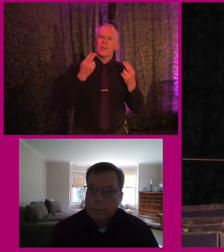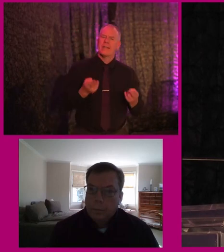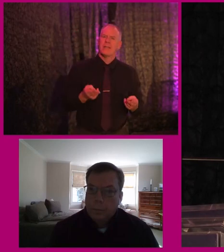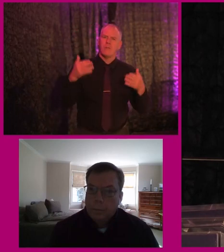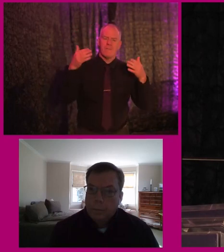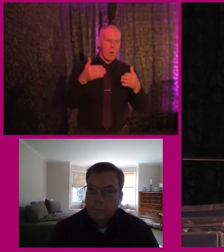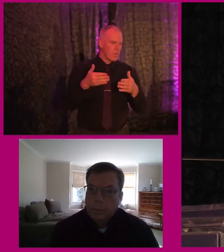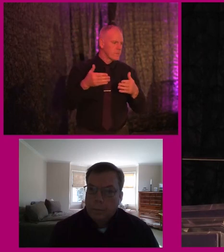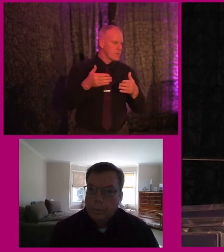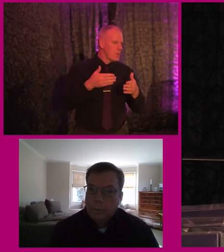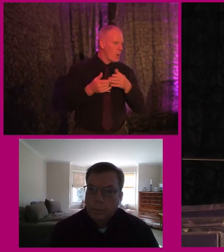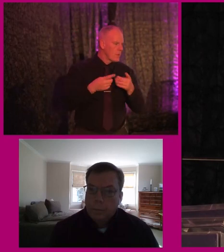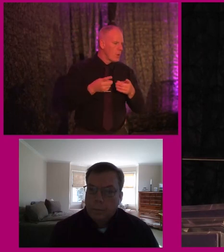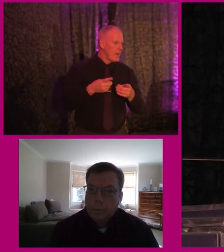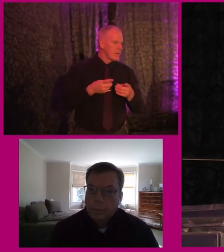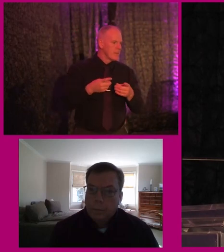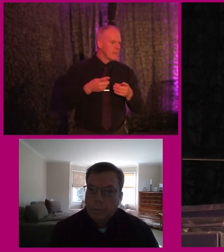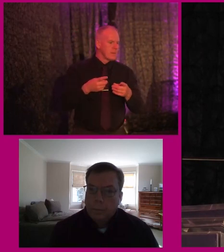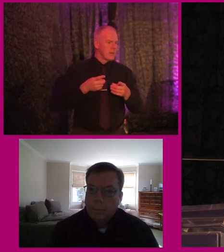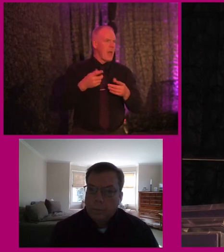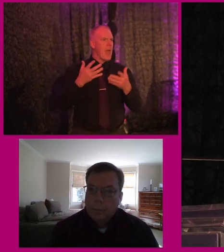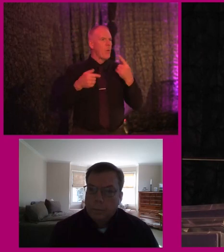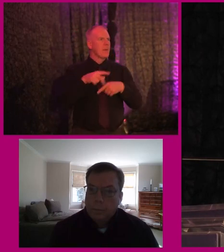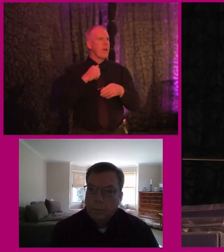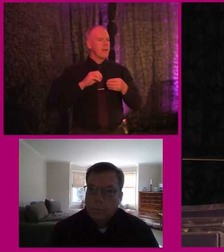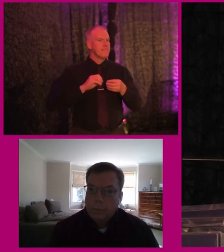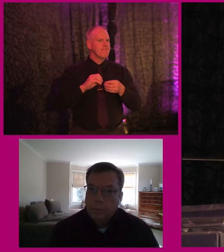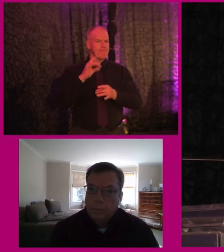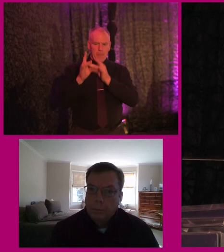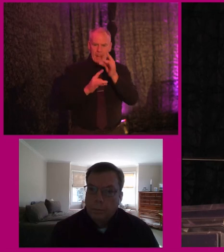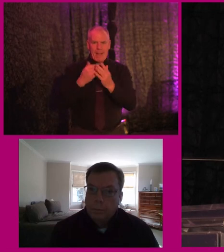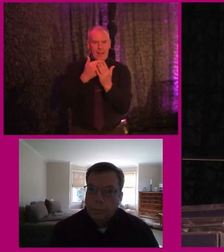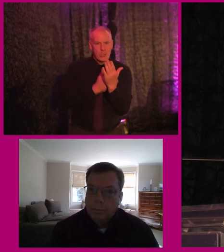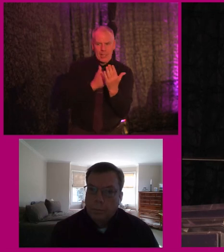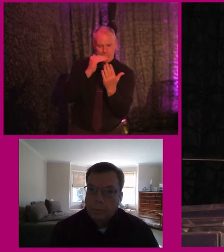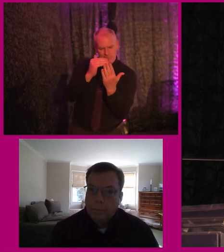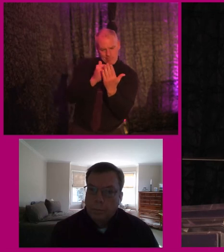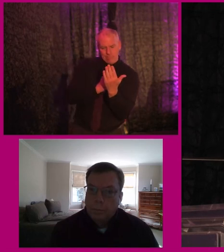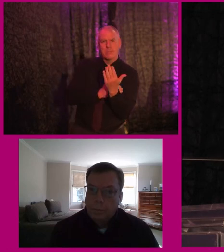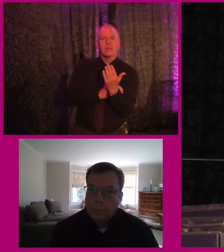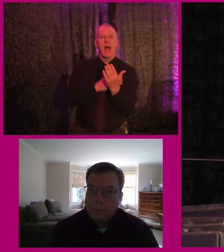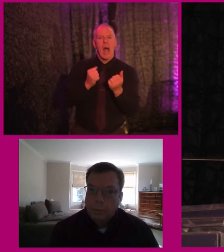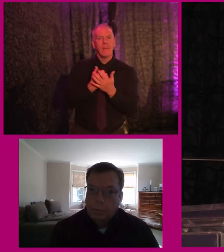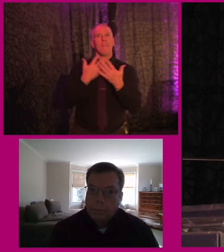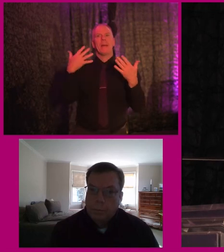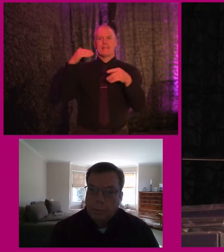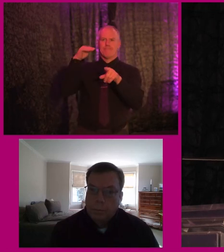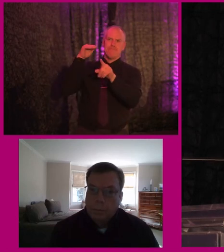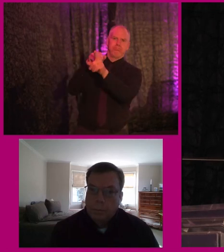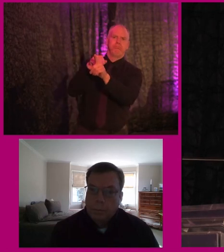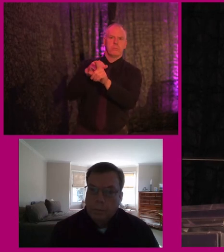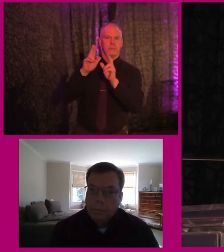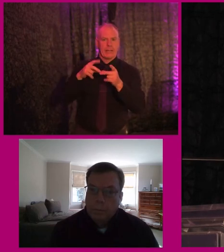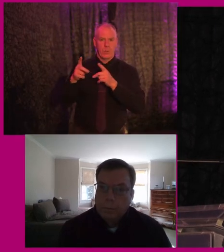attention in how we construct legislation to make sure that we can really have as big as an impact as